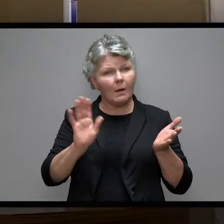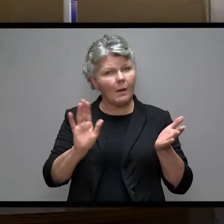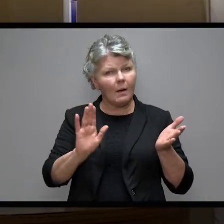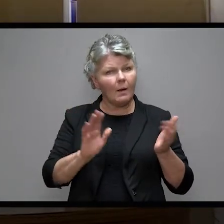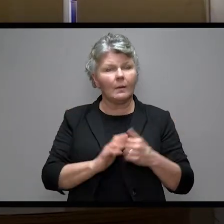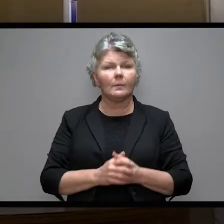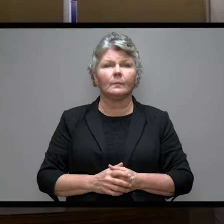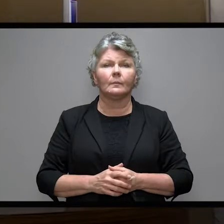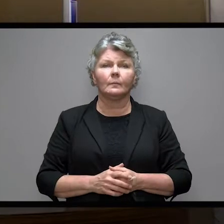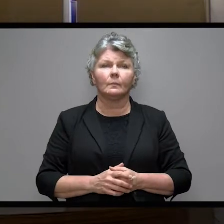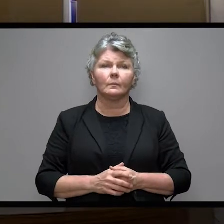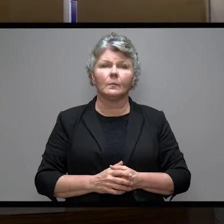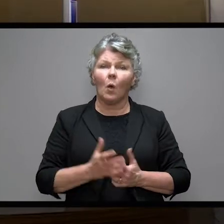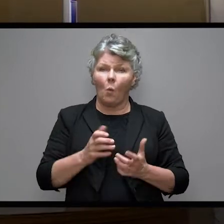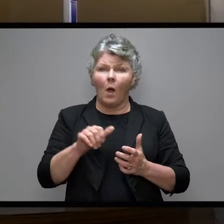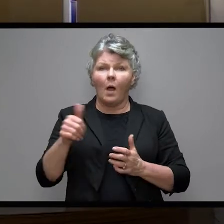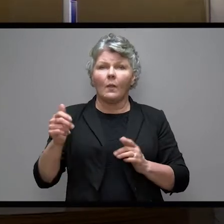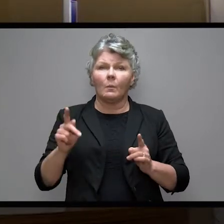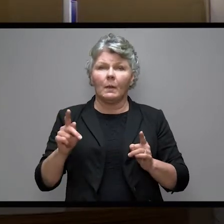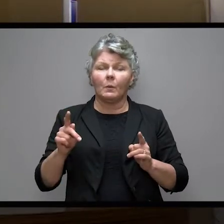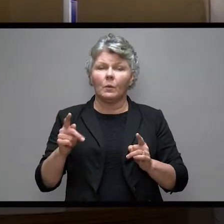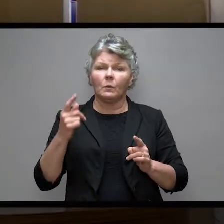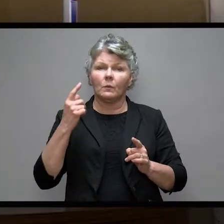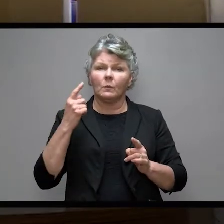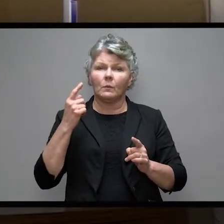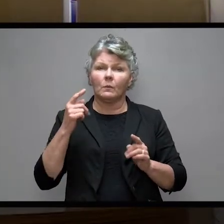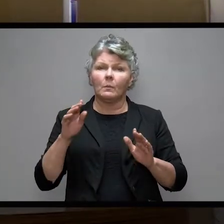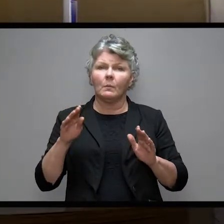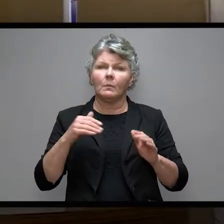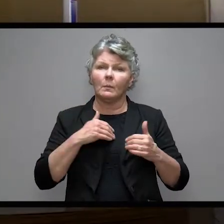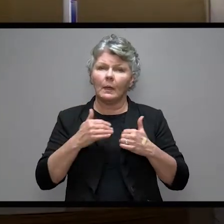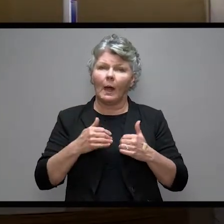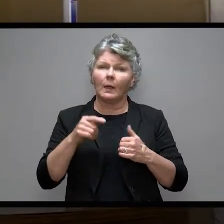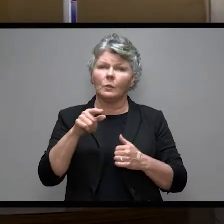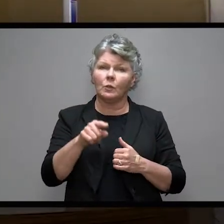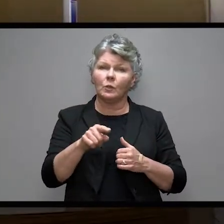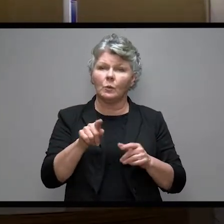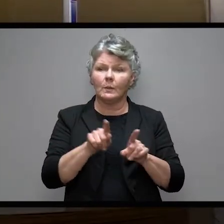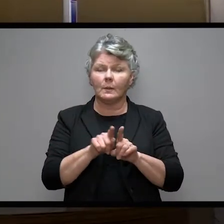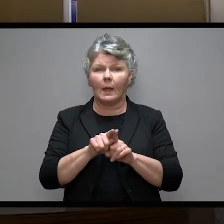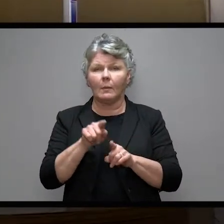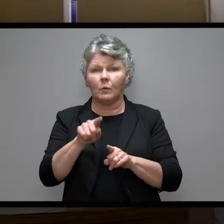And as you wish that others would do to you, so you do to them.